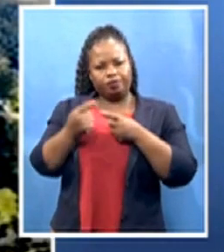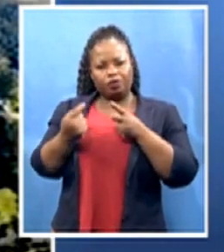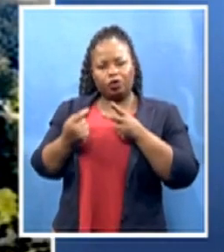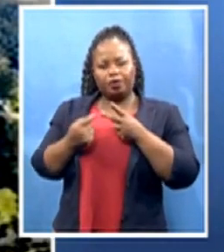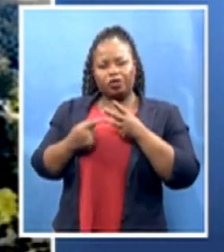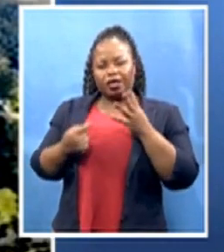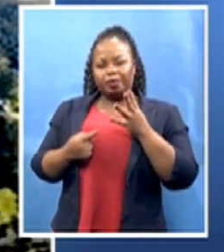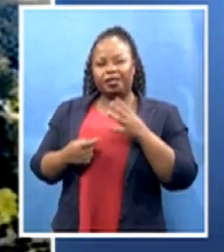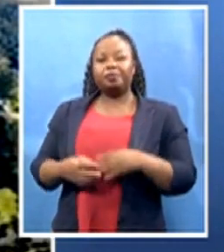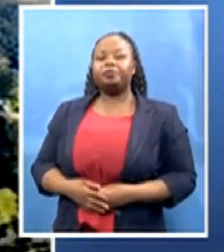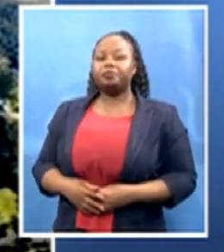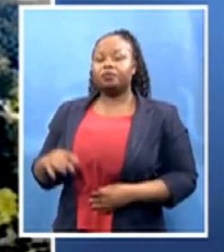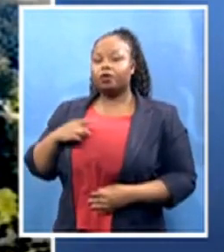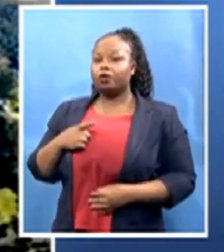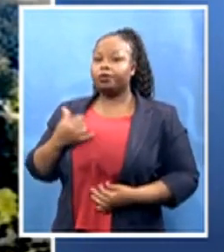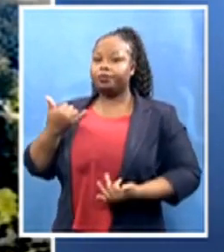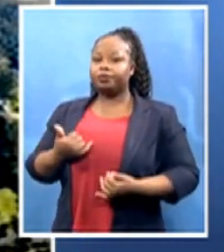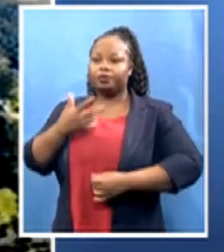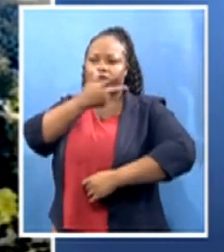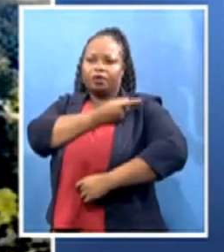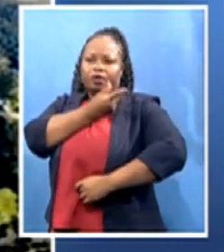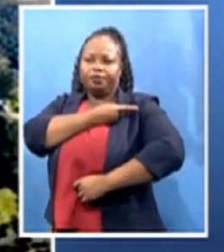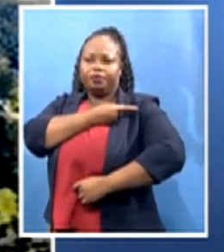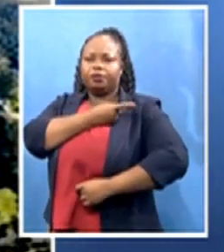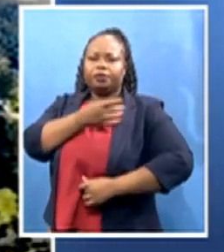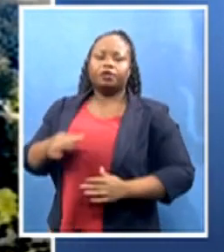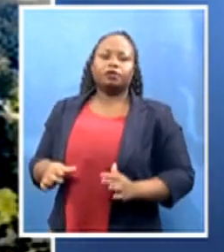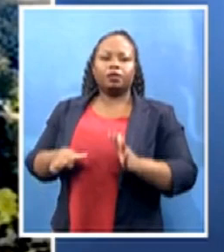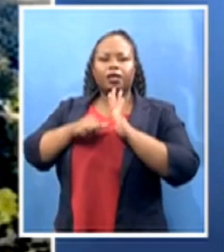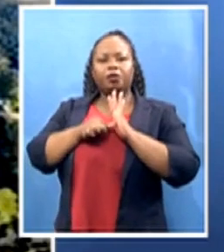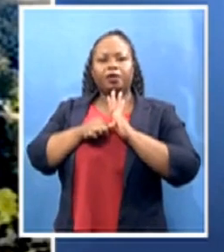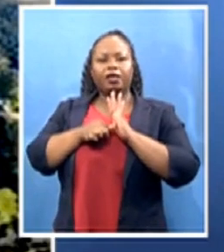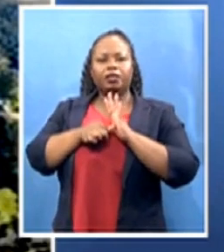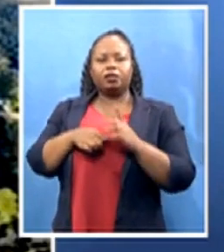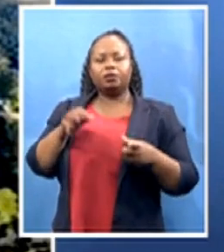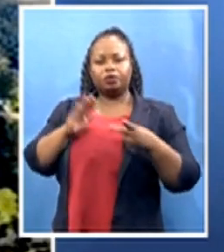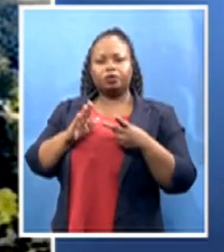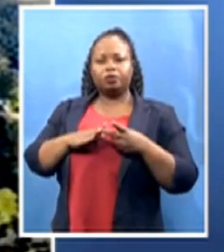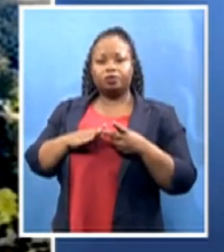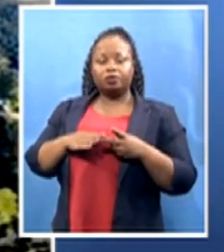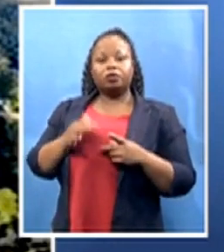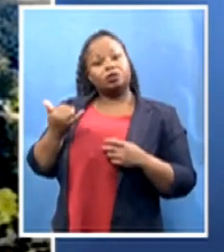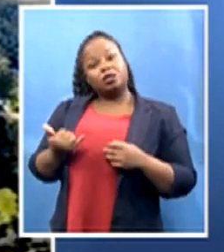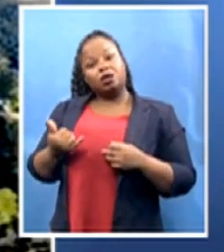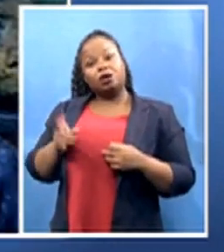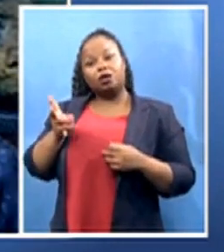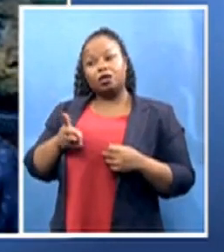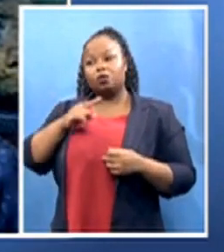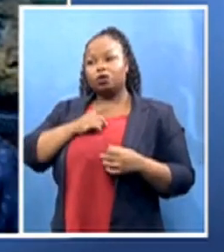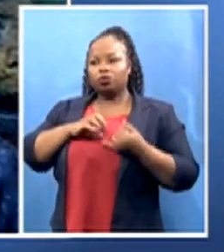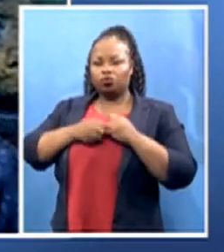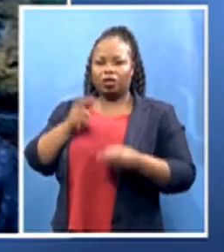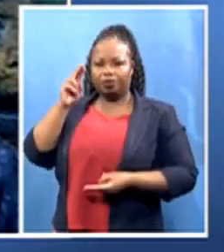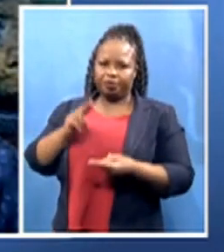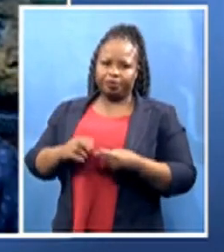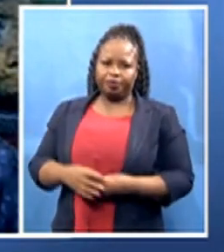we have a very important additional tool in our toolbox to fight this pandemic. You raised something very important